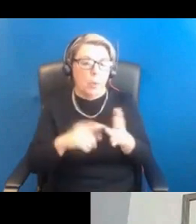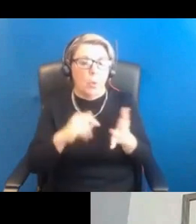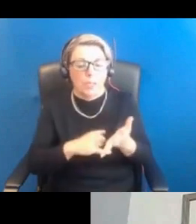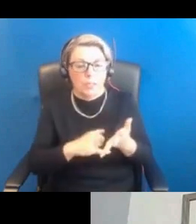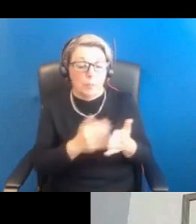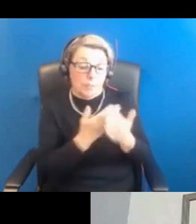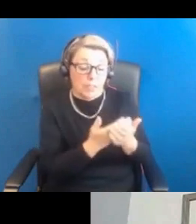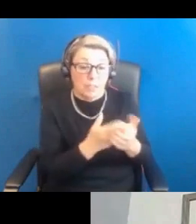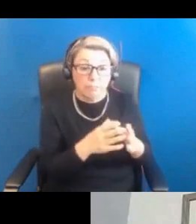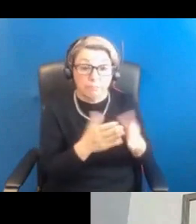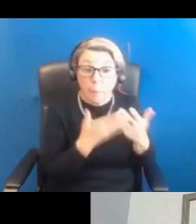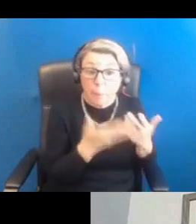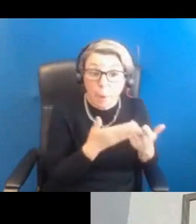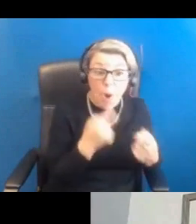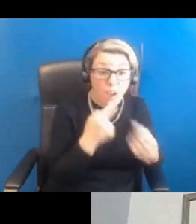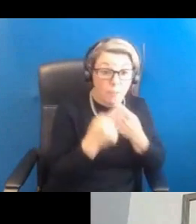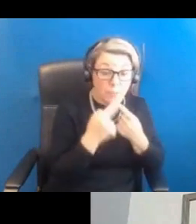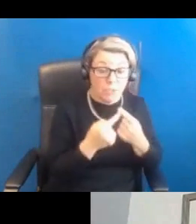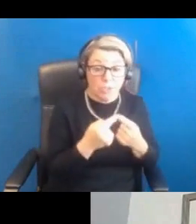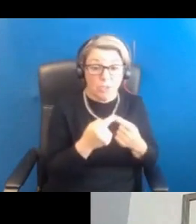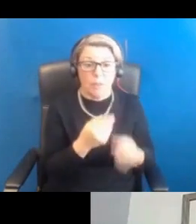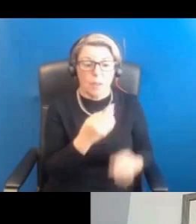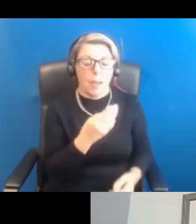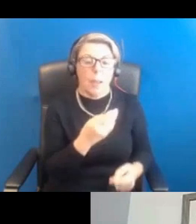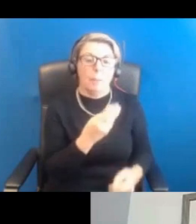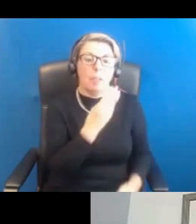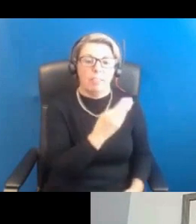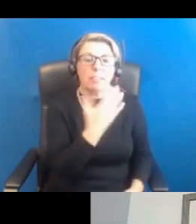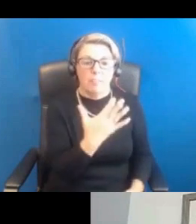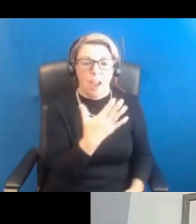information, has got an upper limit of a BMI of 35.